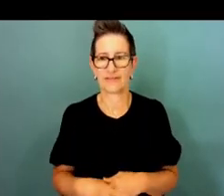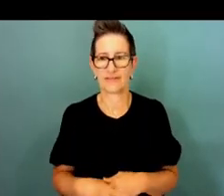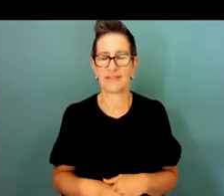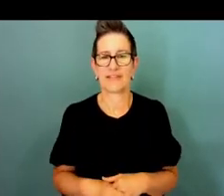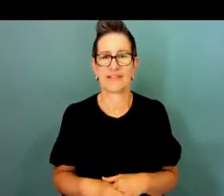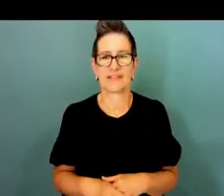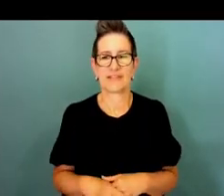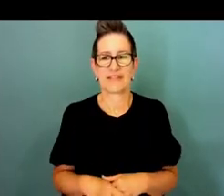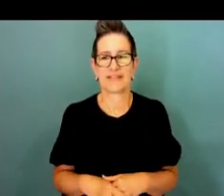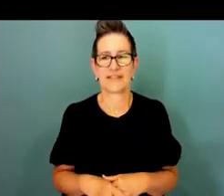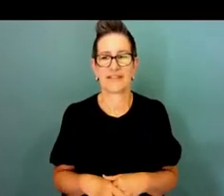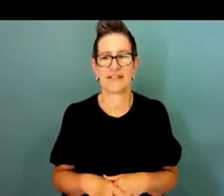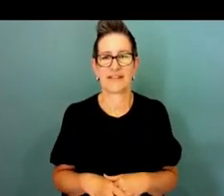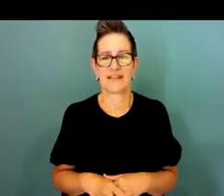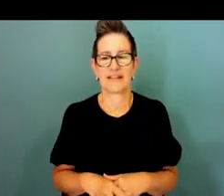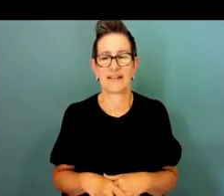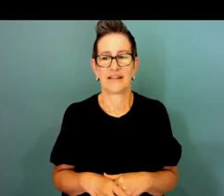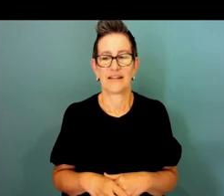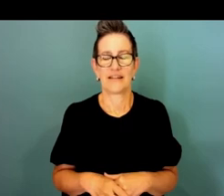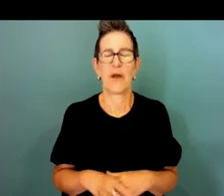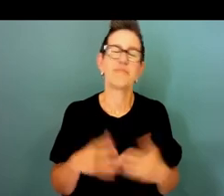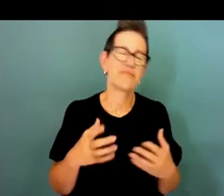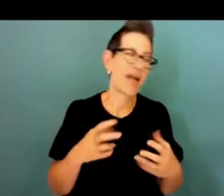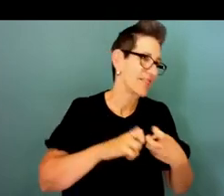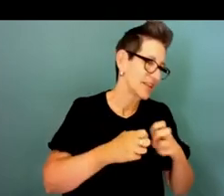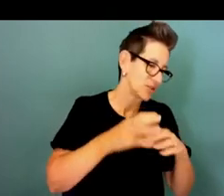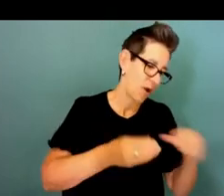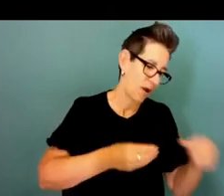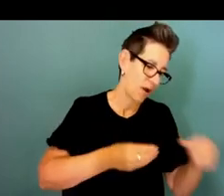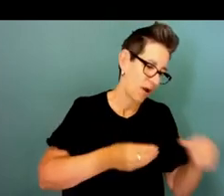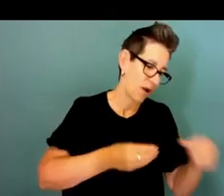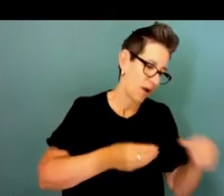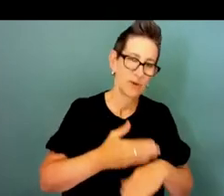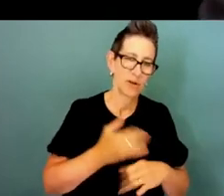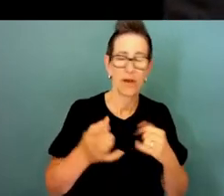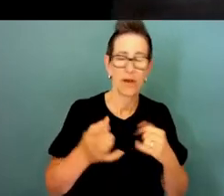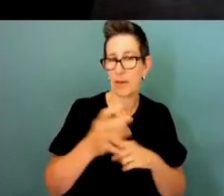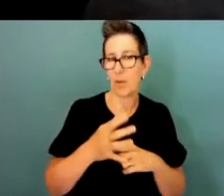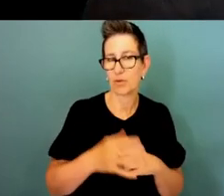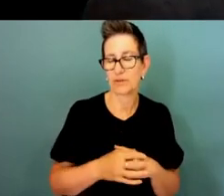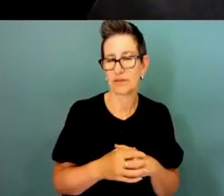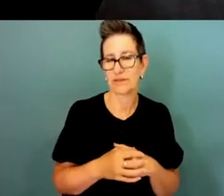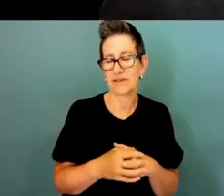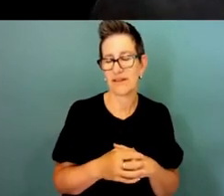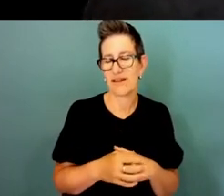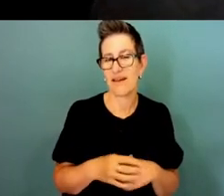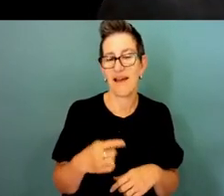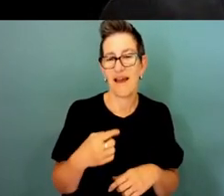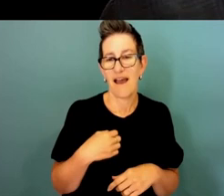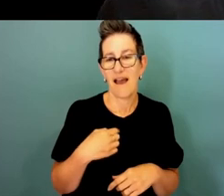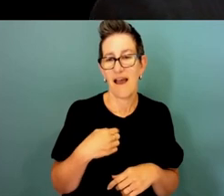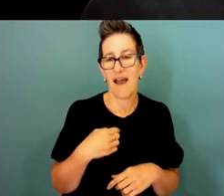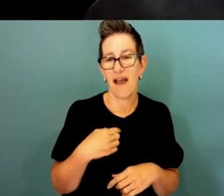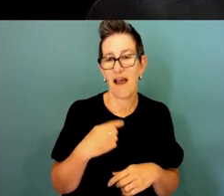we are a whole issue of flexible work is a really important very important one in fact I was at a workforce